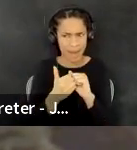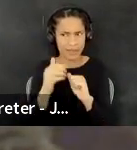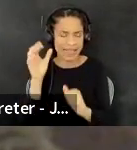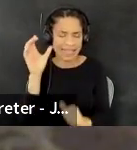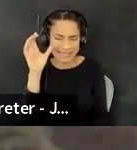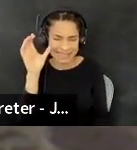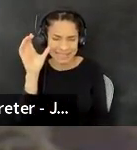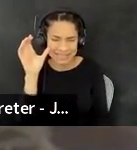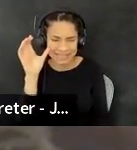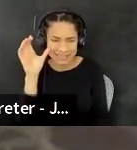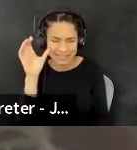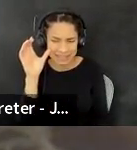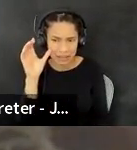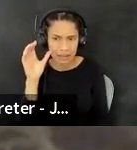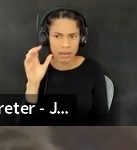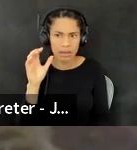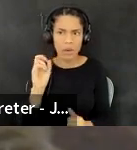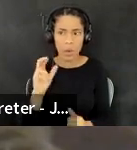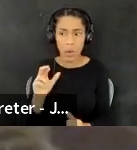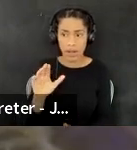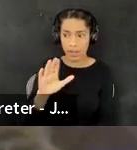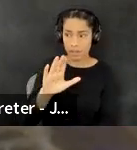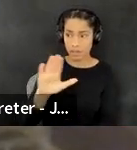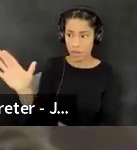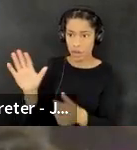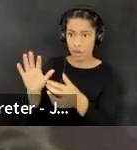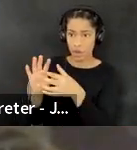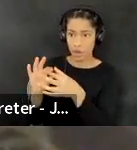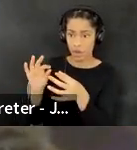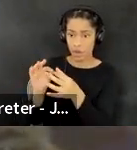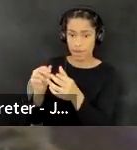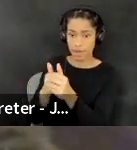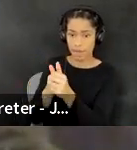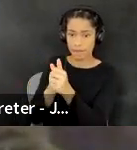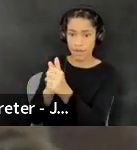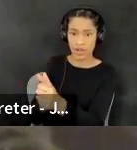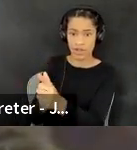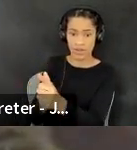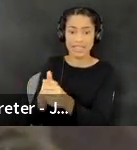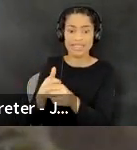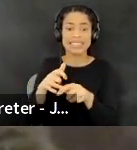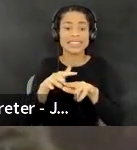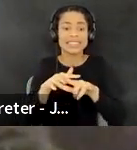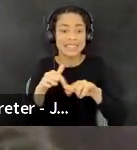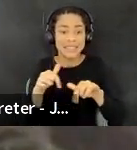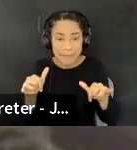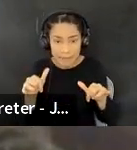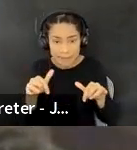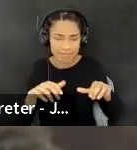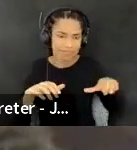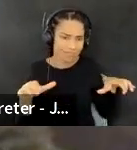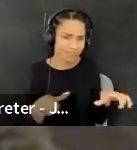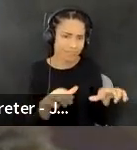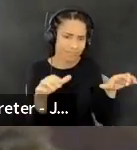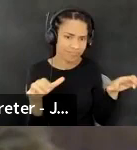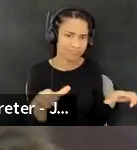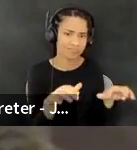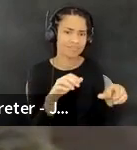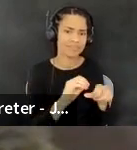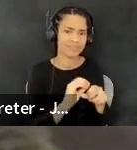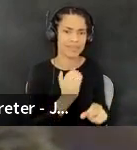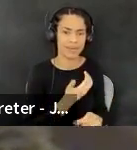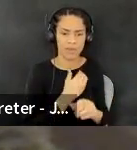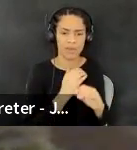Or how to, um, follow lead, um, while also taking radical action within your own organization. I think there's